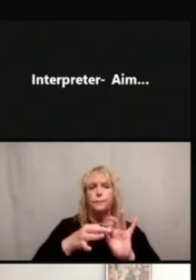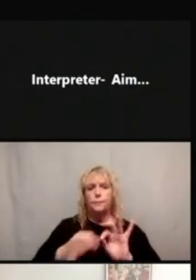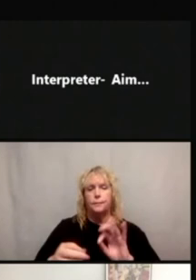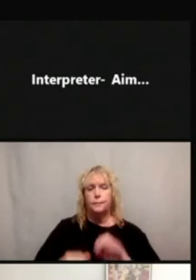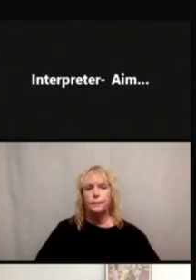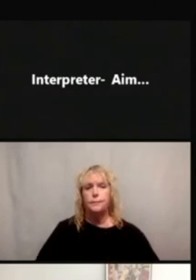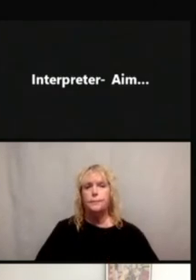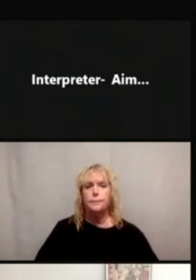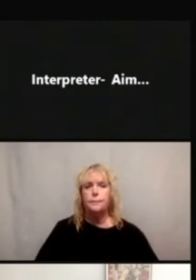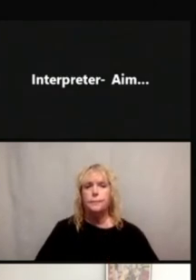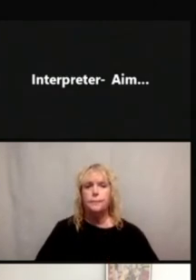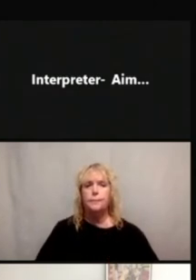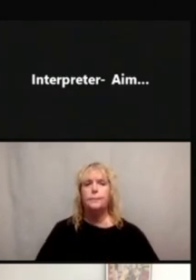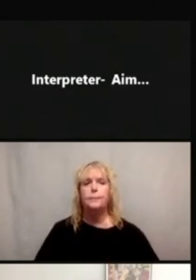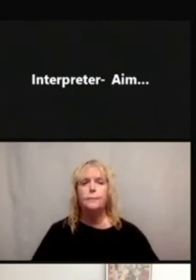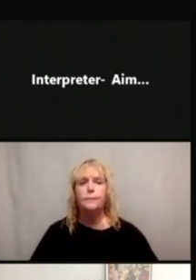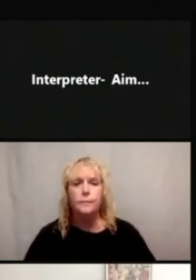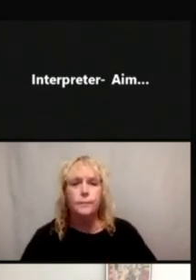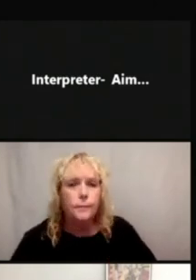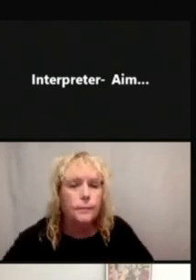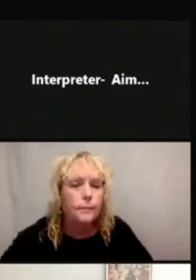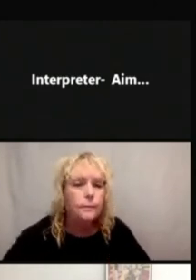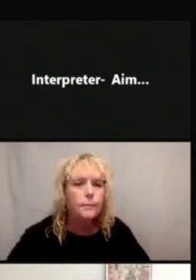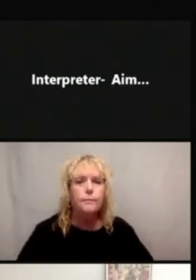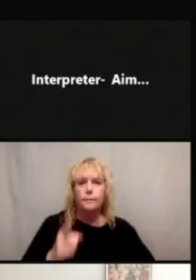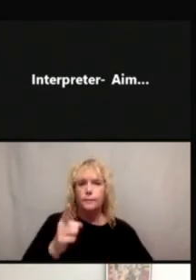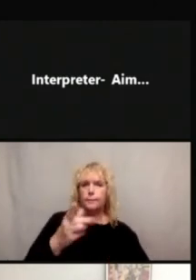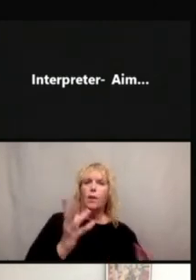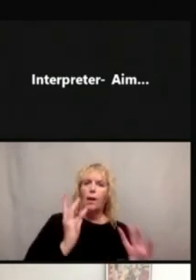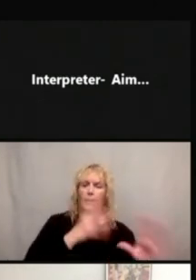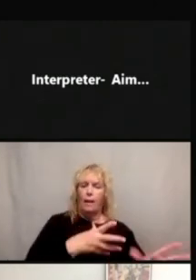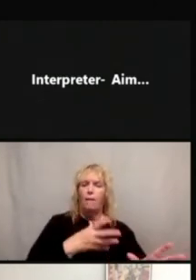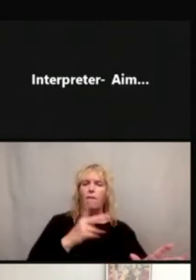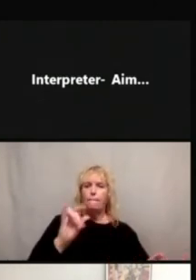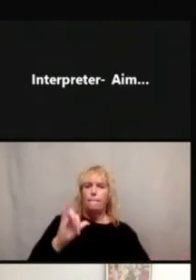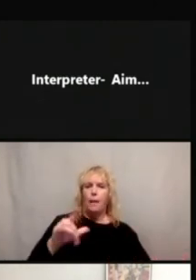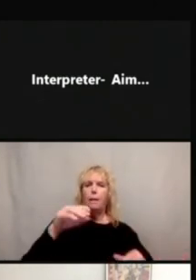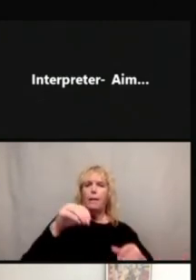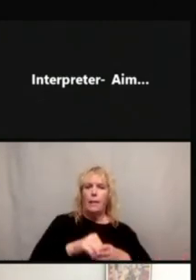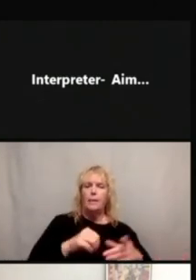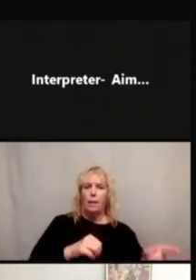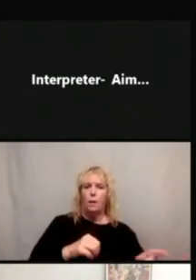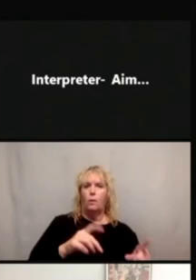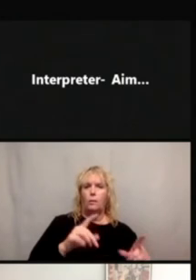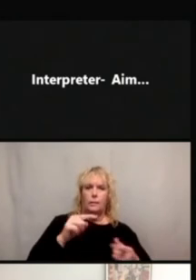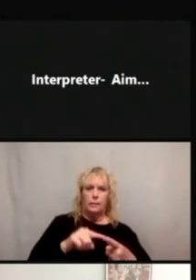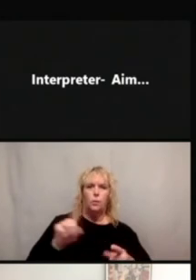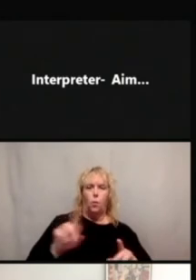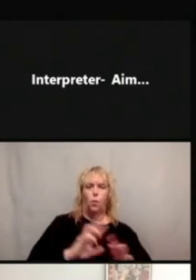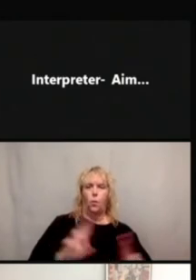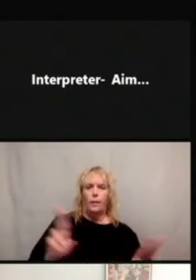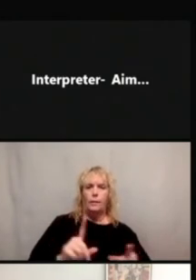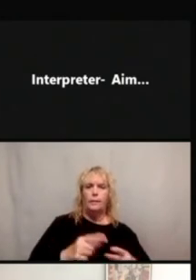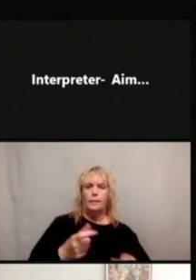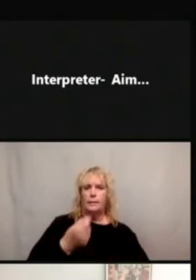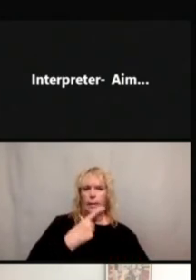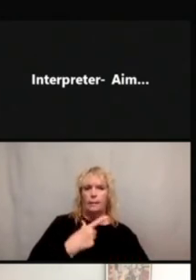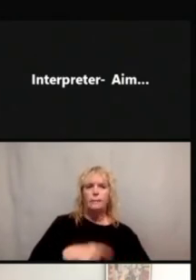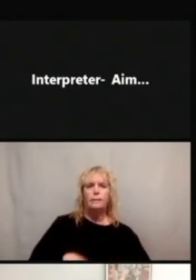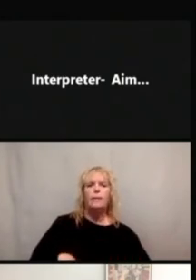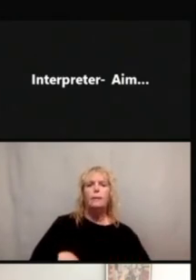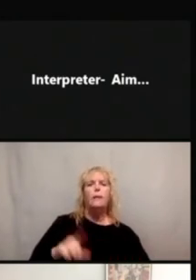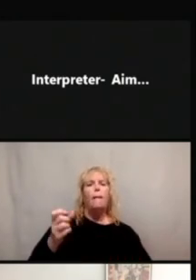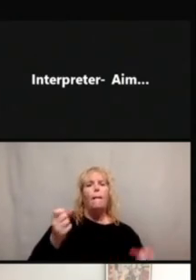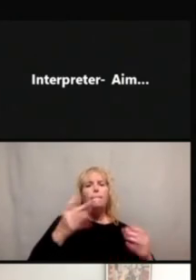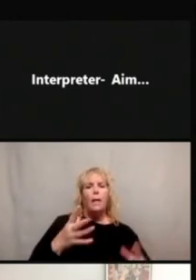So this is our first icon about keeping the pills in the package until they're ready to take it. So we had many participants